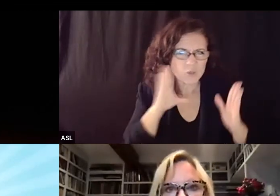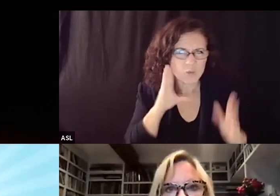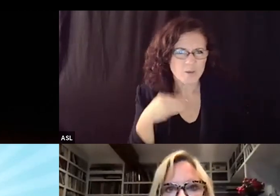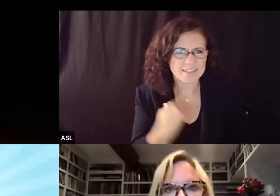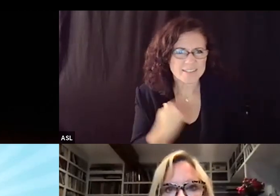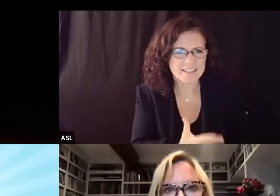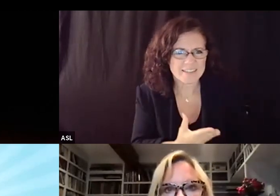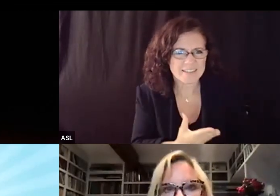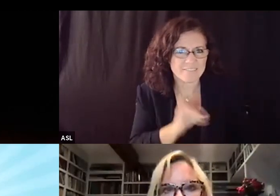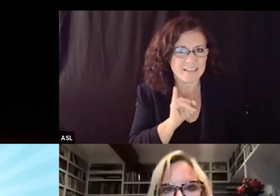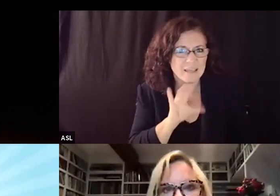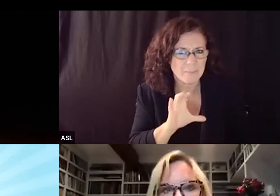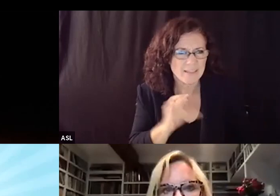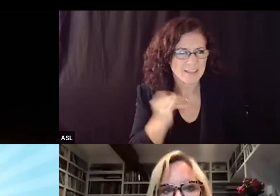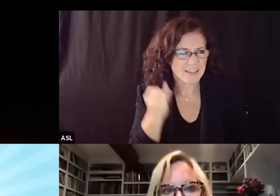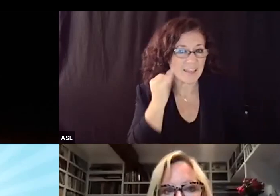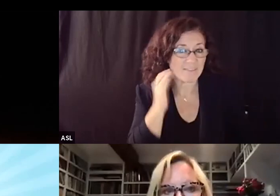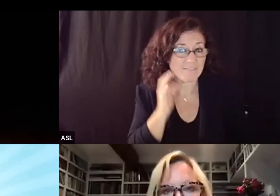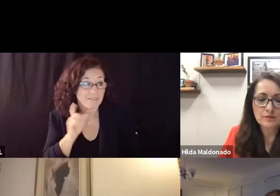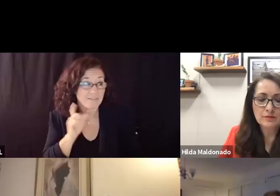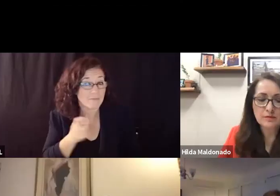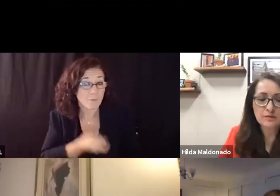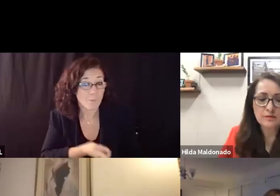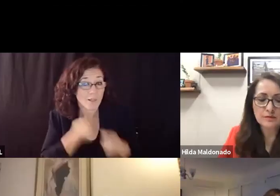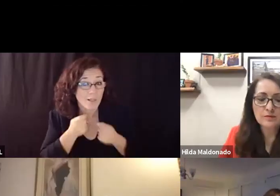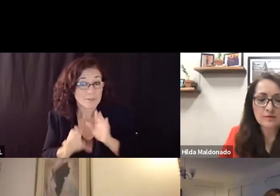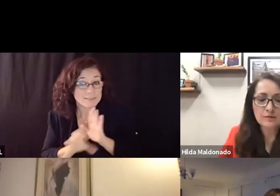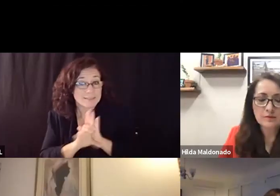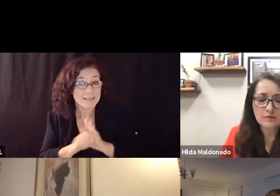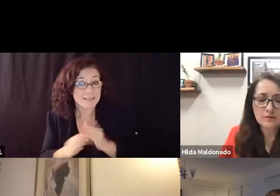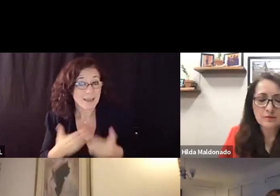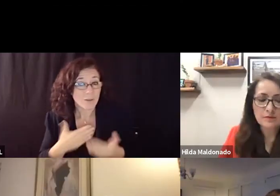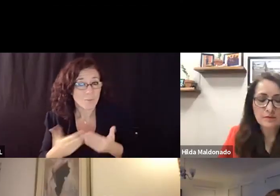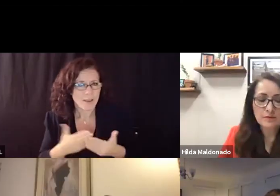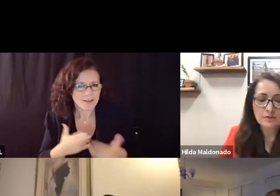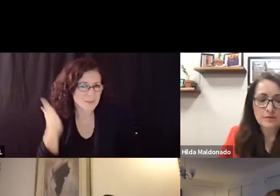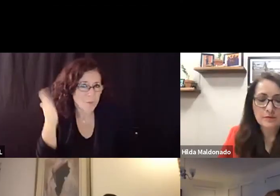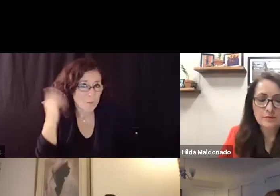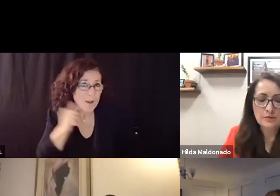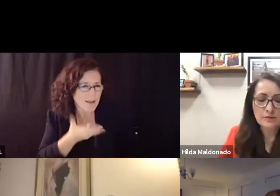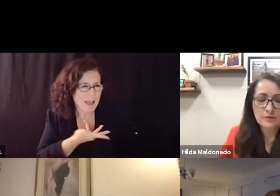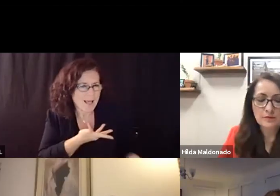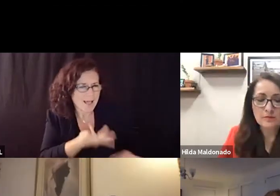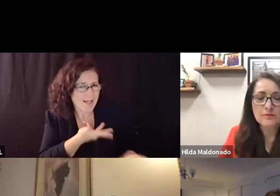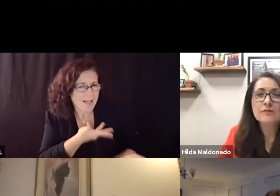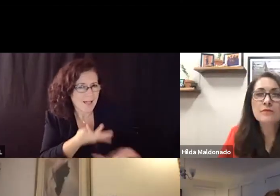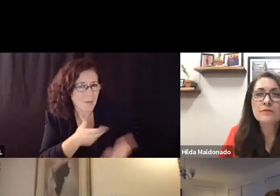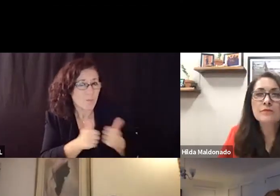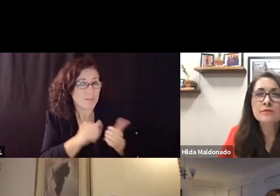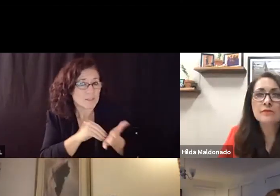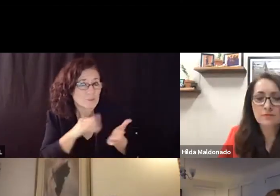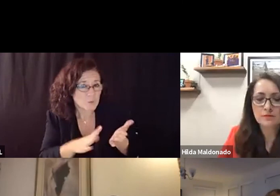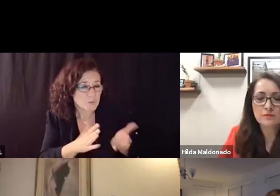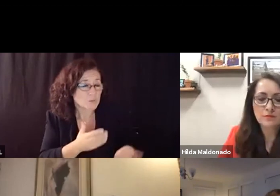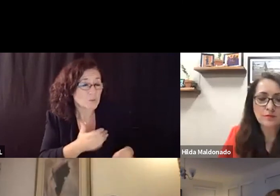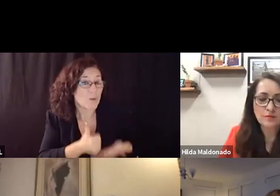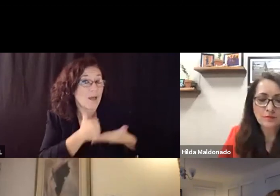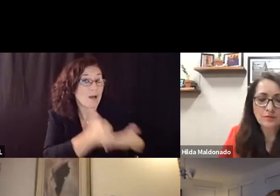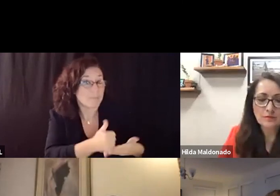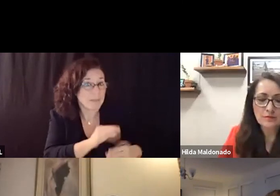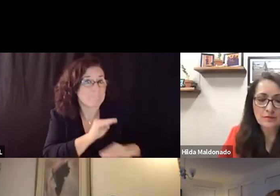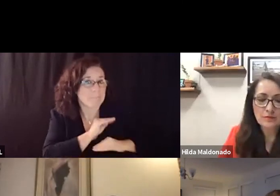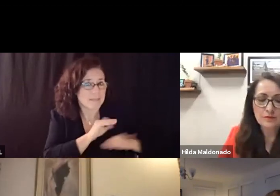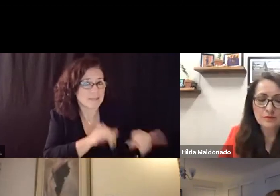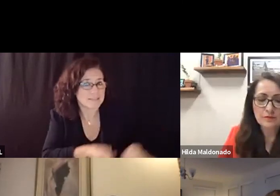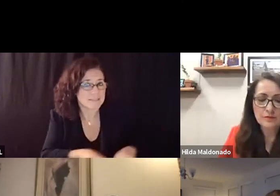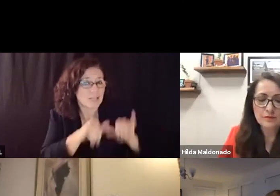incompletes and instead would just work diligently with students to help them meet the standards and then give everyone a c or better